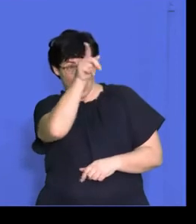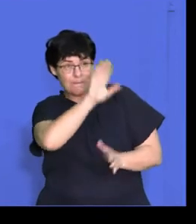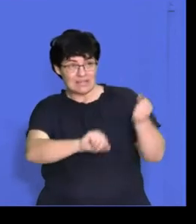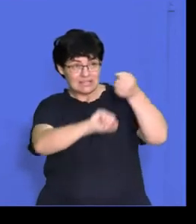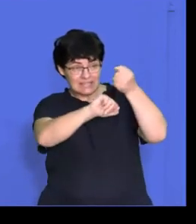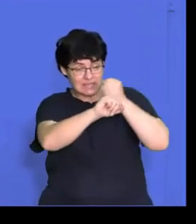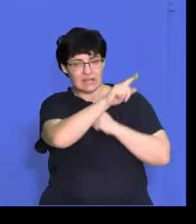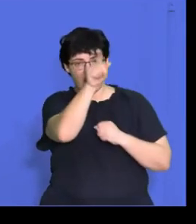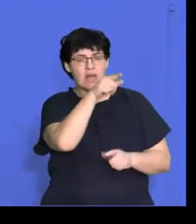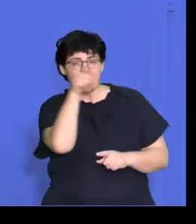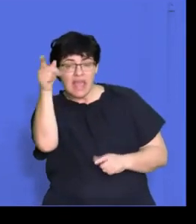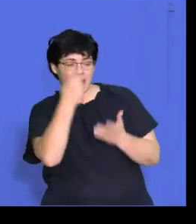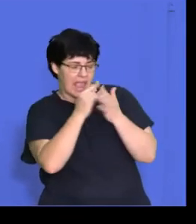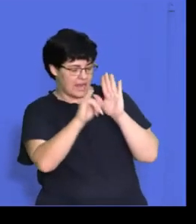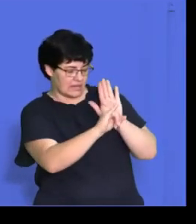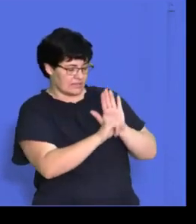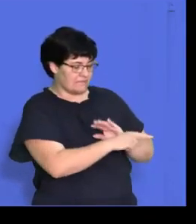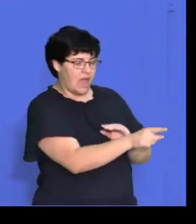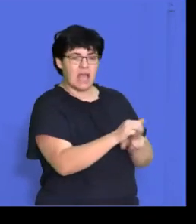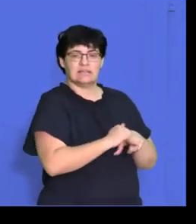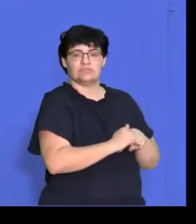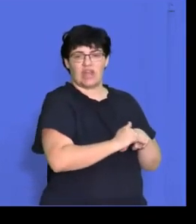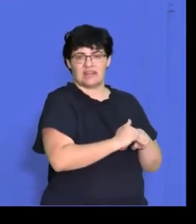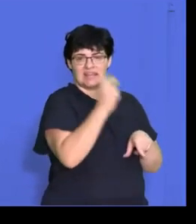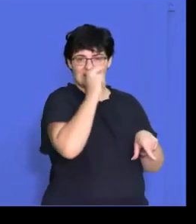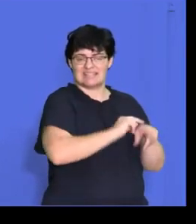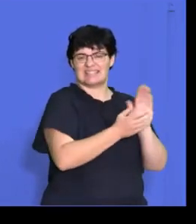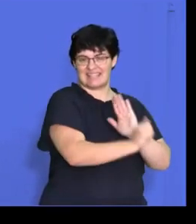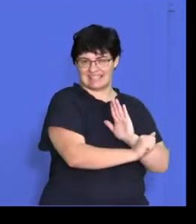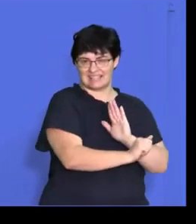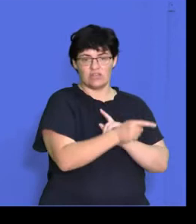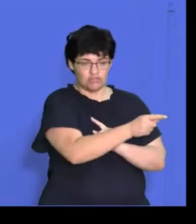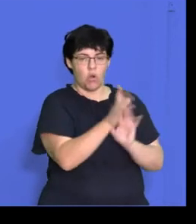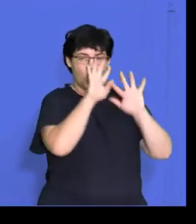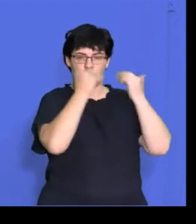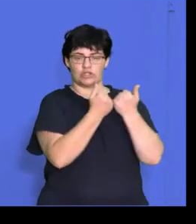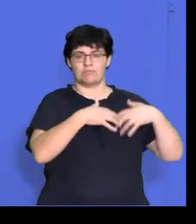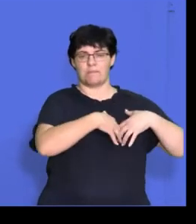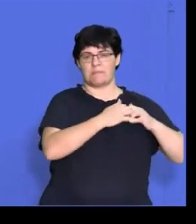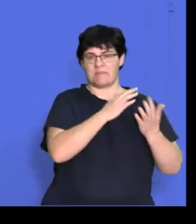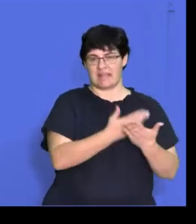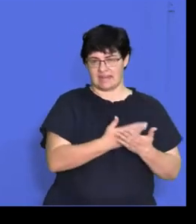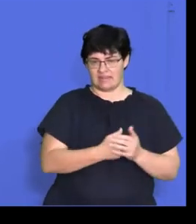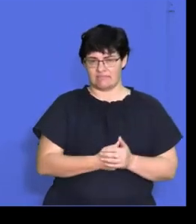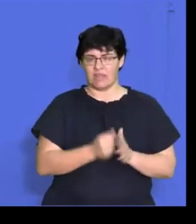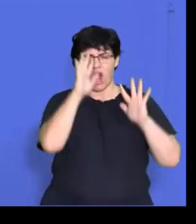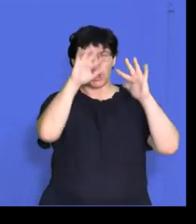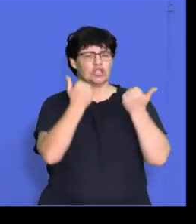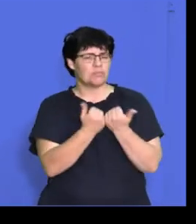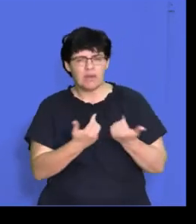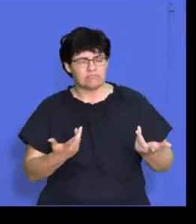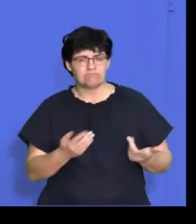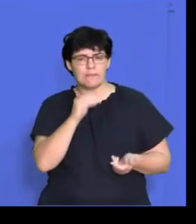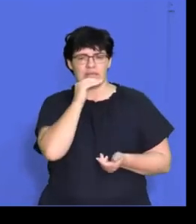identifying skills or training needs to help them introduce learnerships. So a learnership would be, where